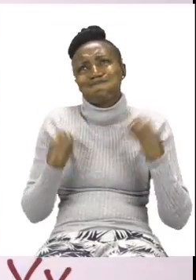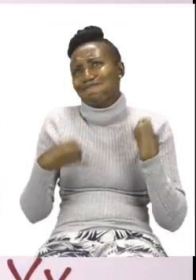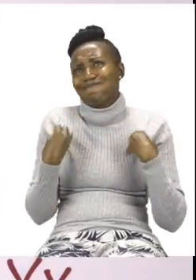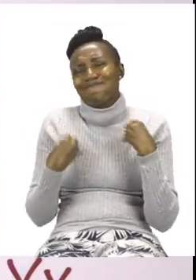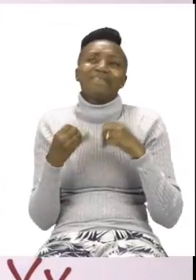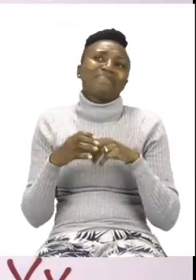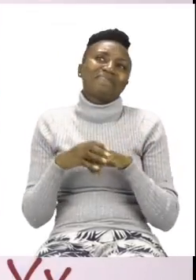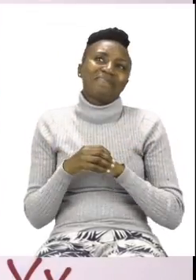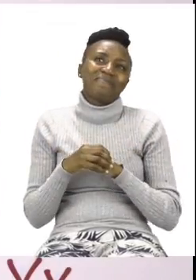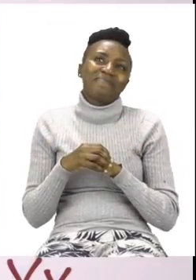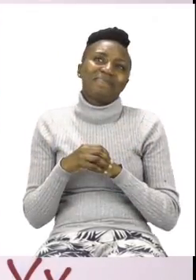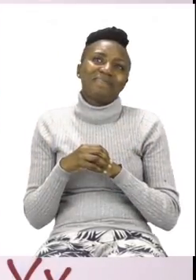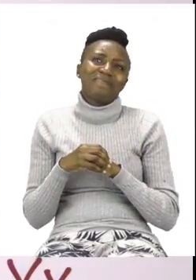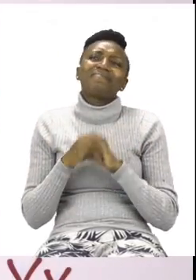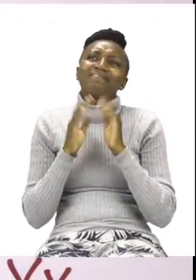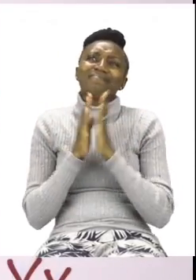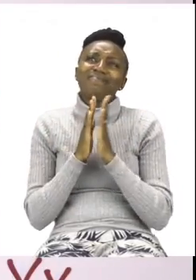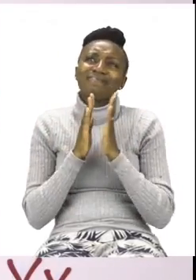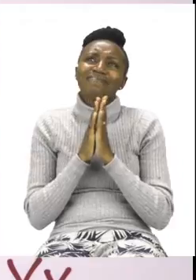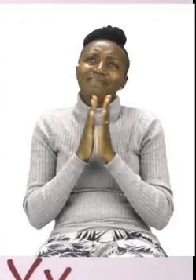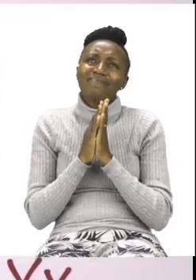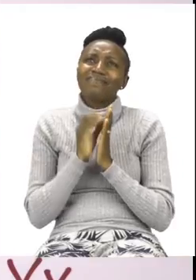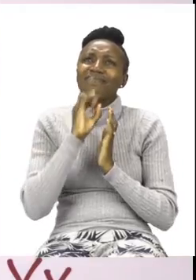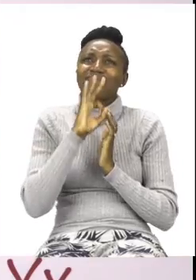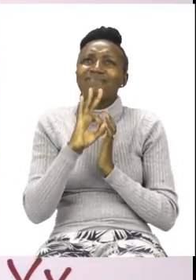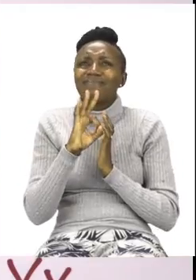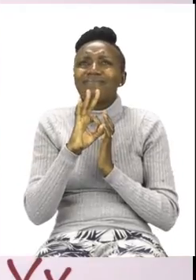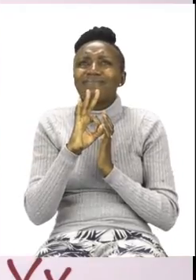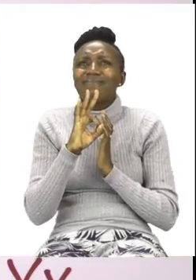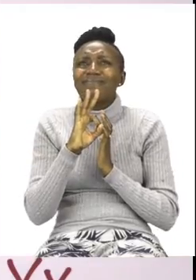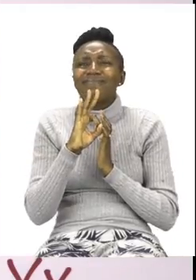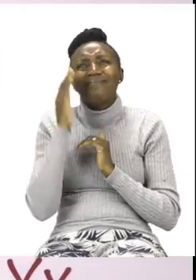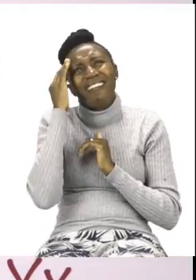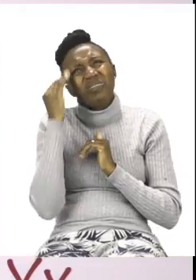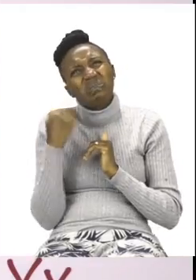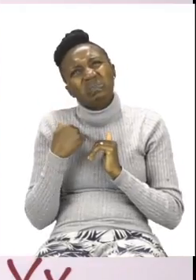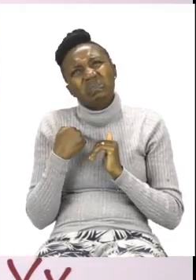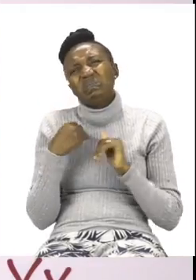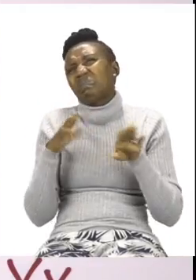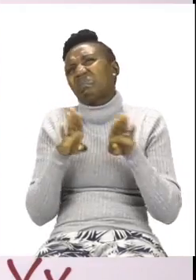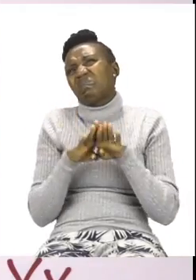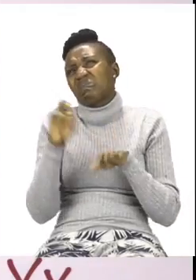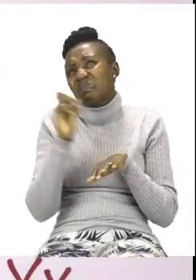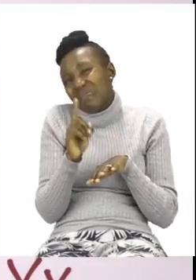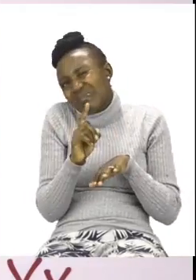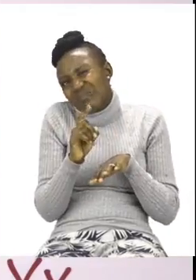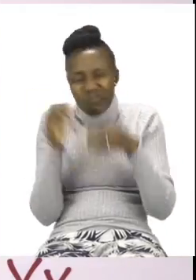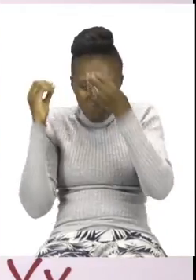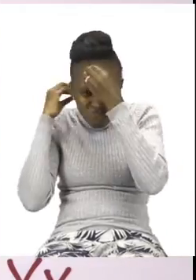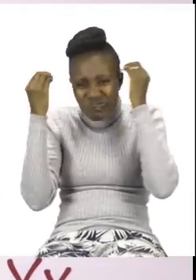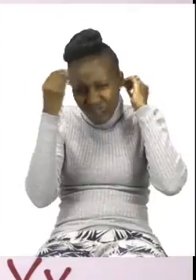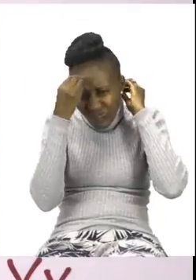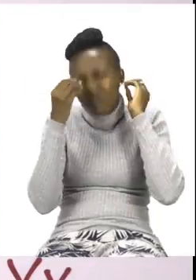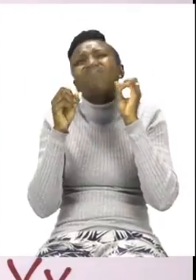did. But remember, if you're not sure what to do or you're still confused, that's